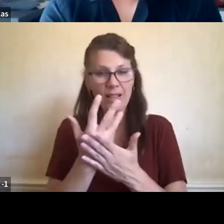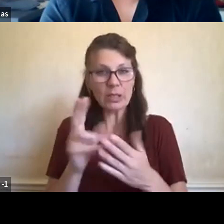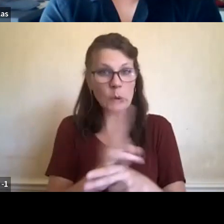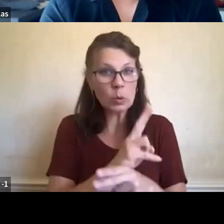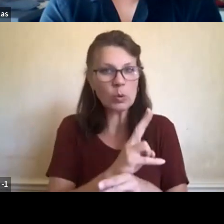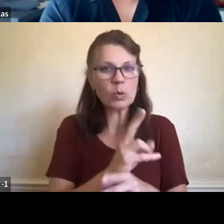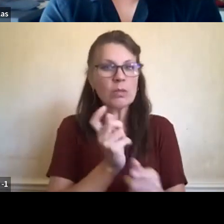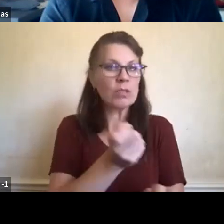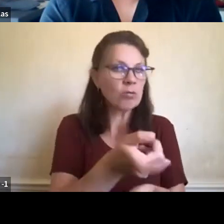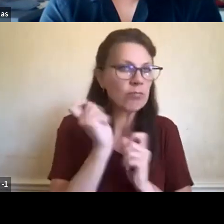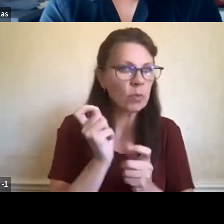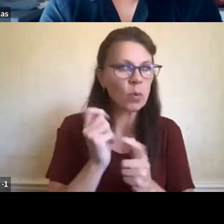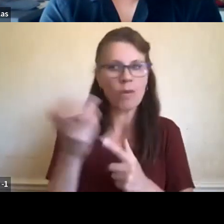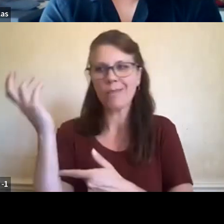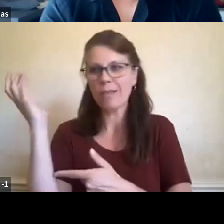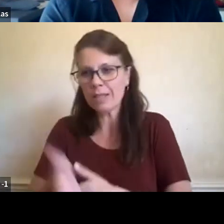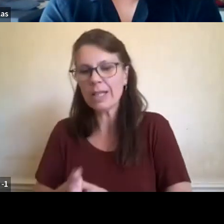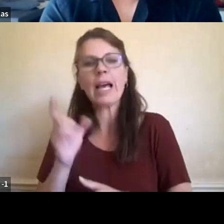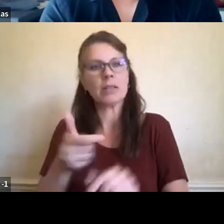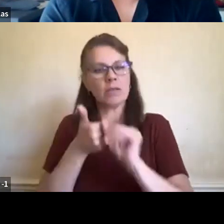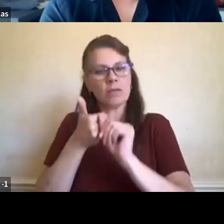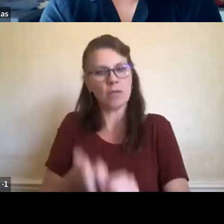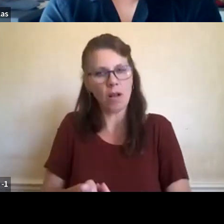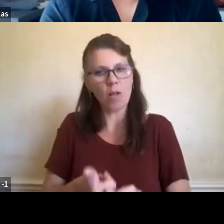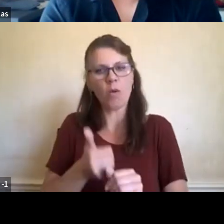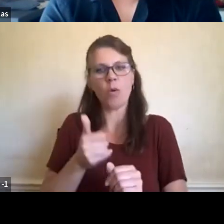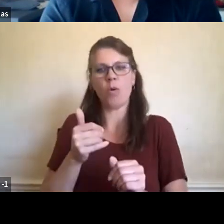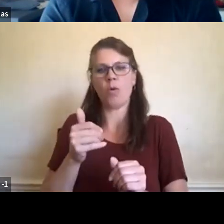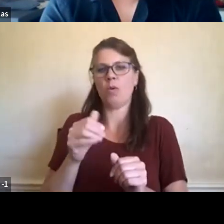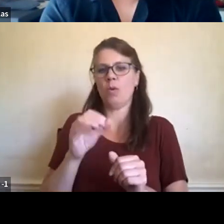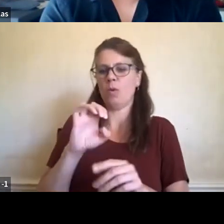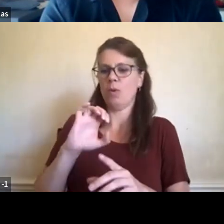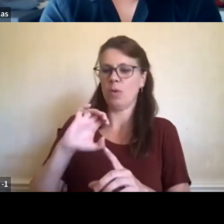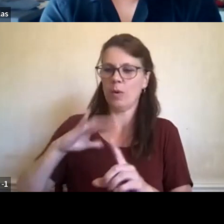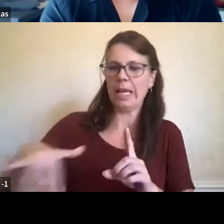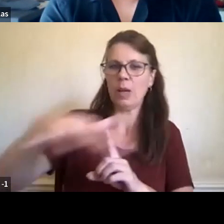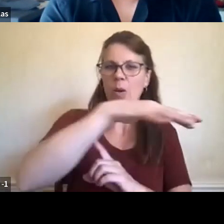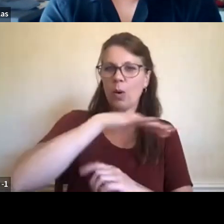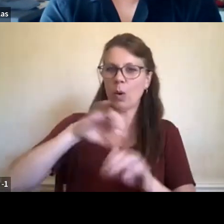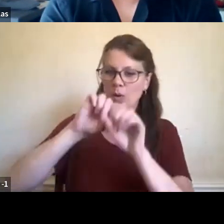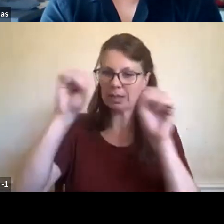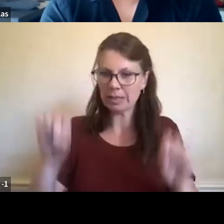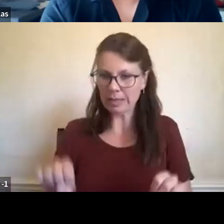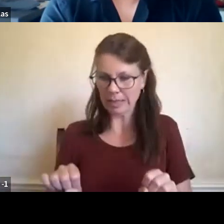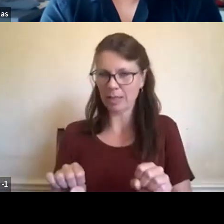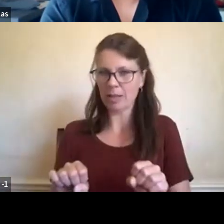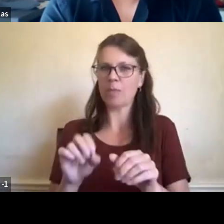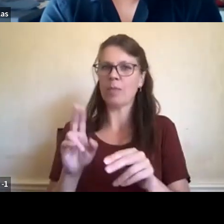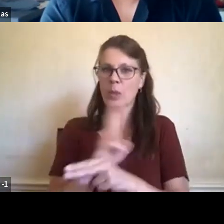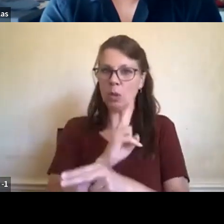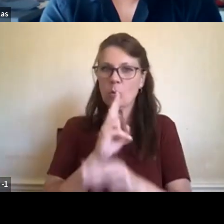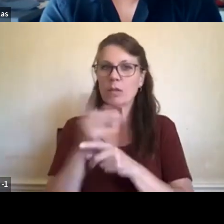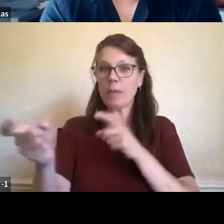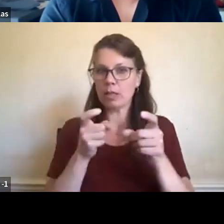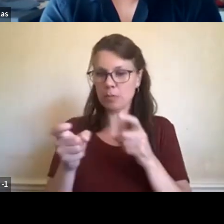to comply to ecosystem based management, comply to that, you know, on the land use side and the marine use side so